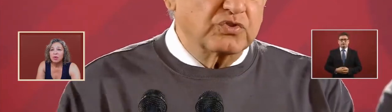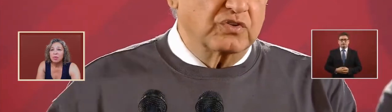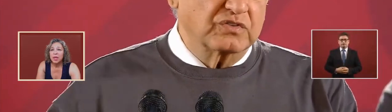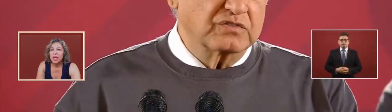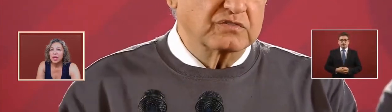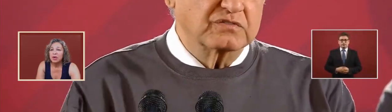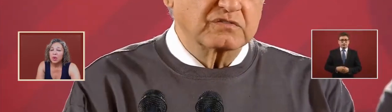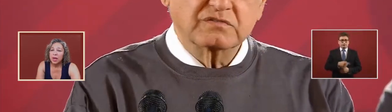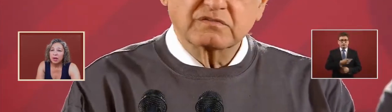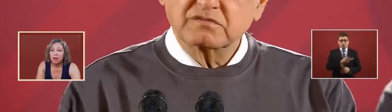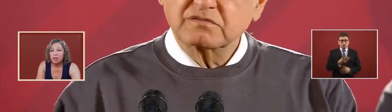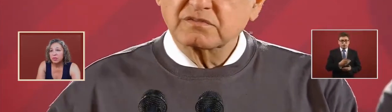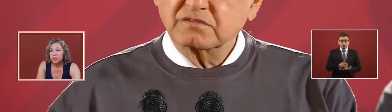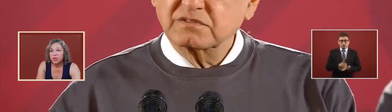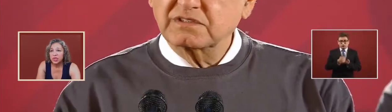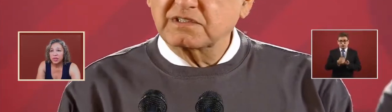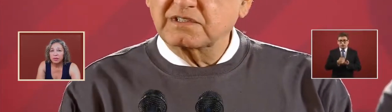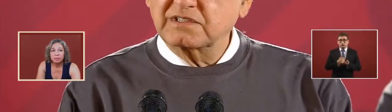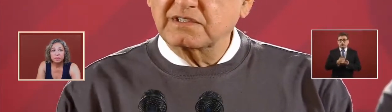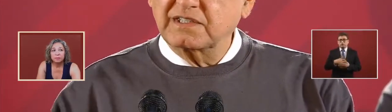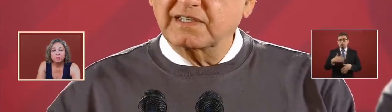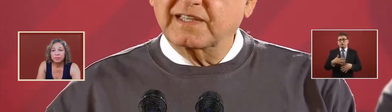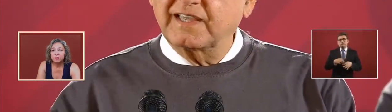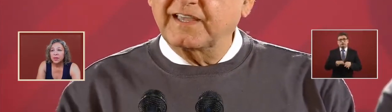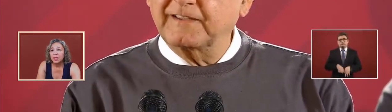it would be a great contribution